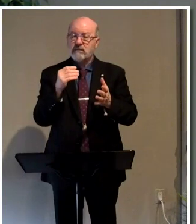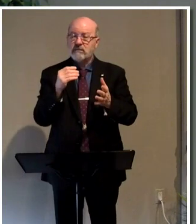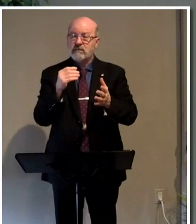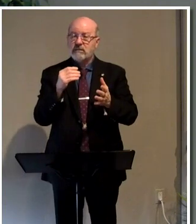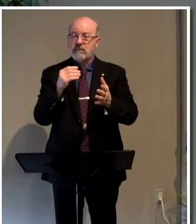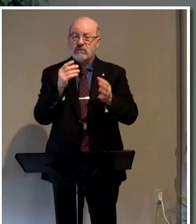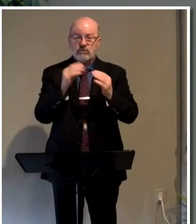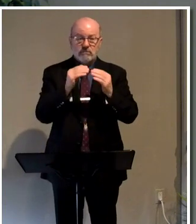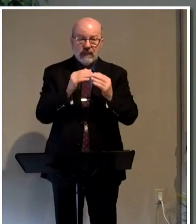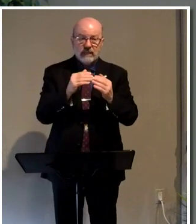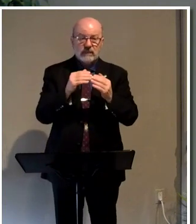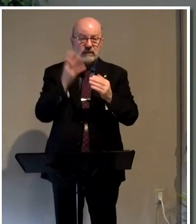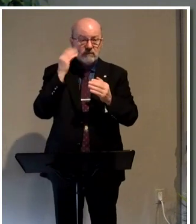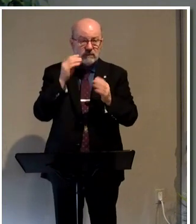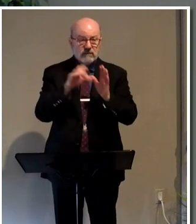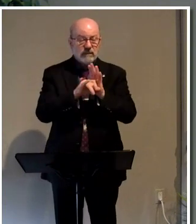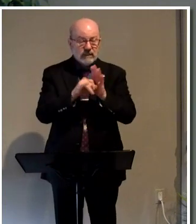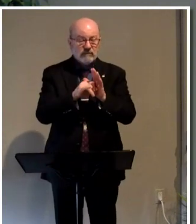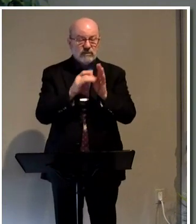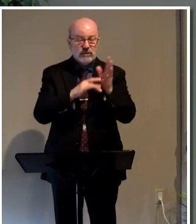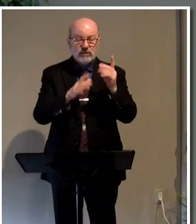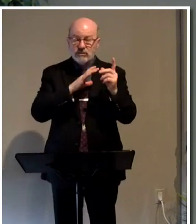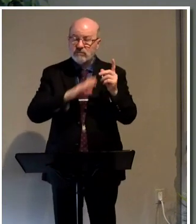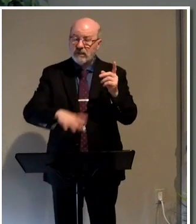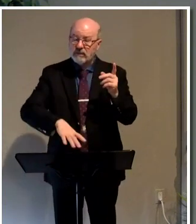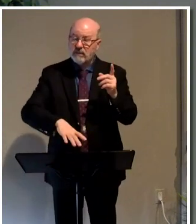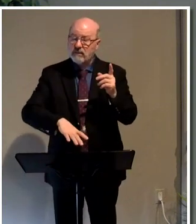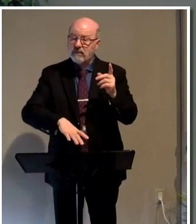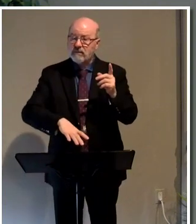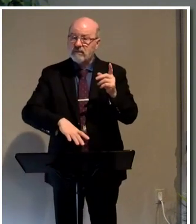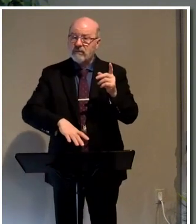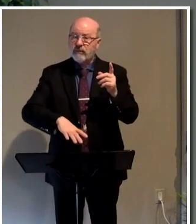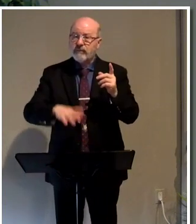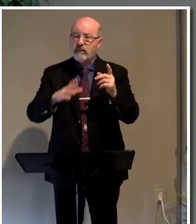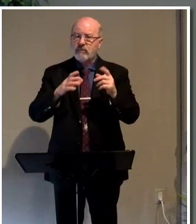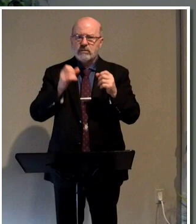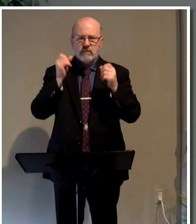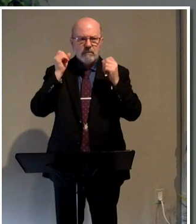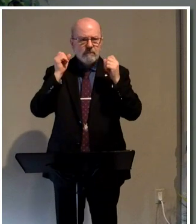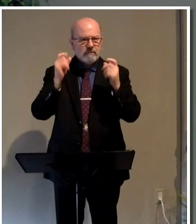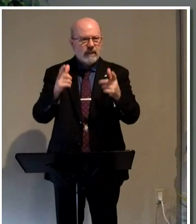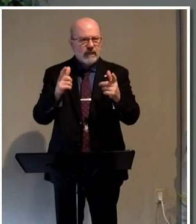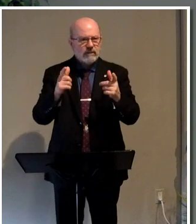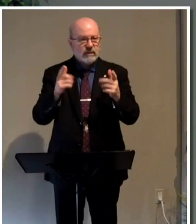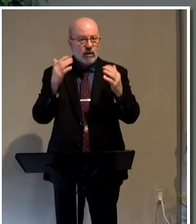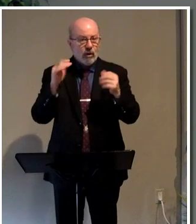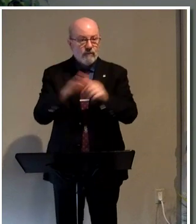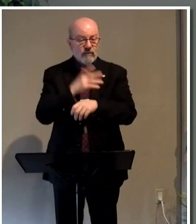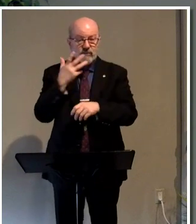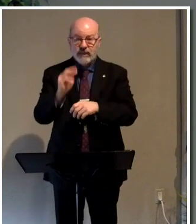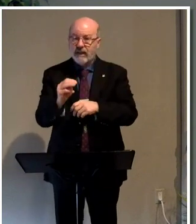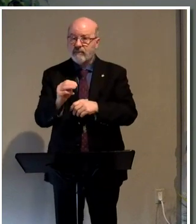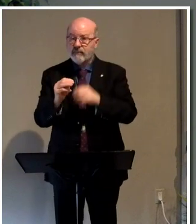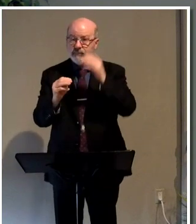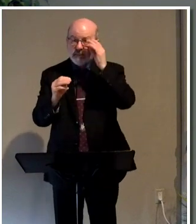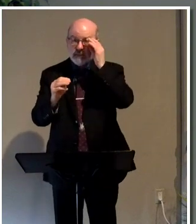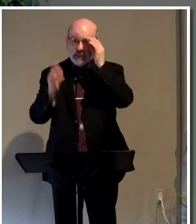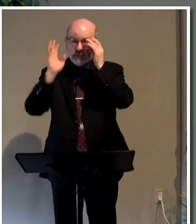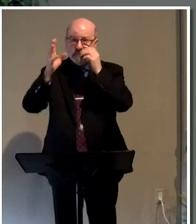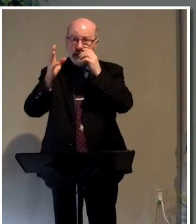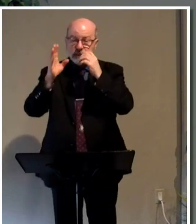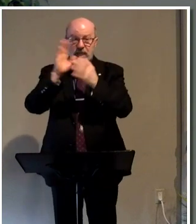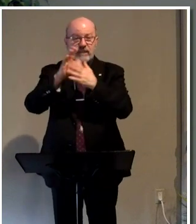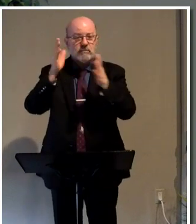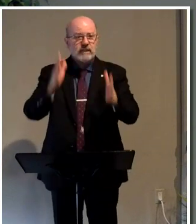match the identity and experience of Jesus Christ was incredibly hopeful for them. I mean, can you imagine as a